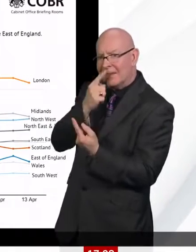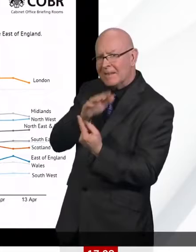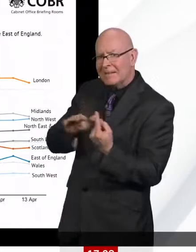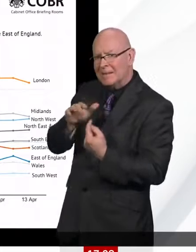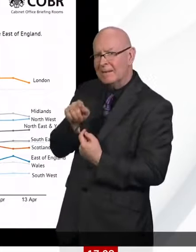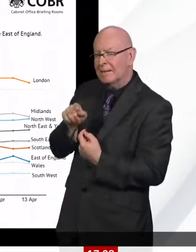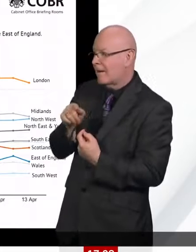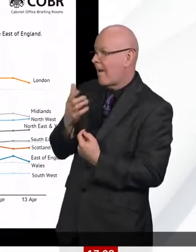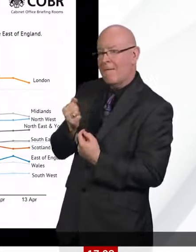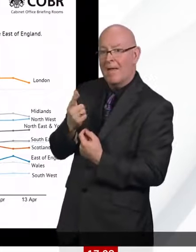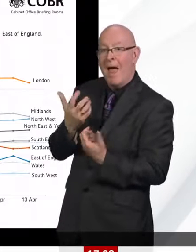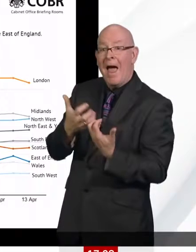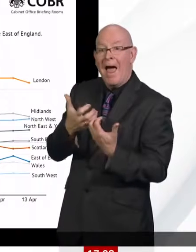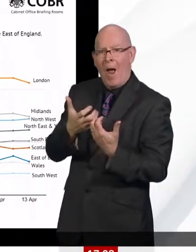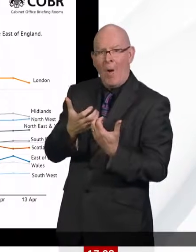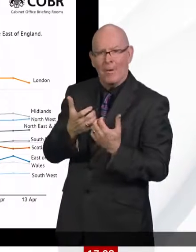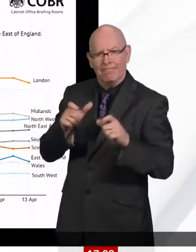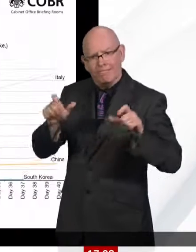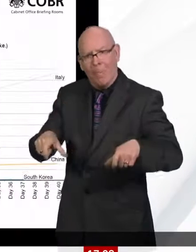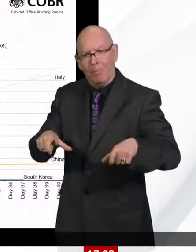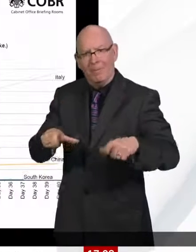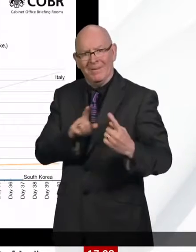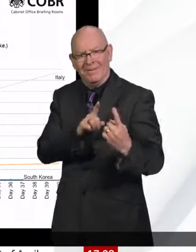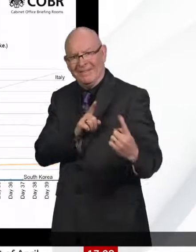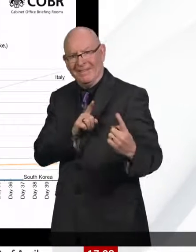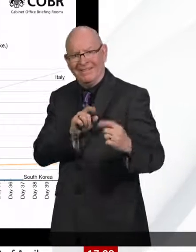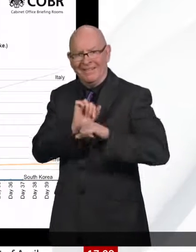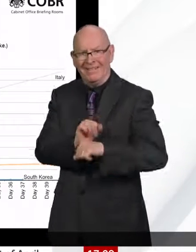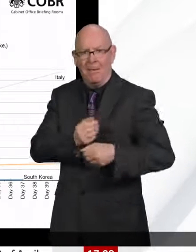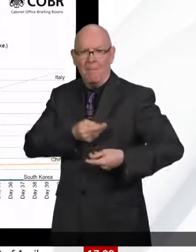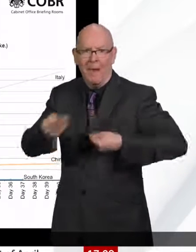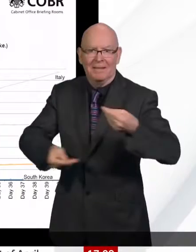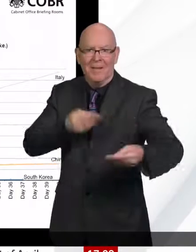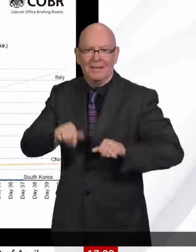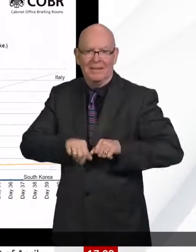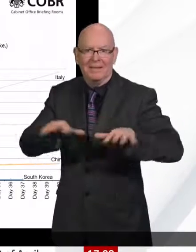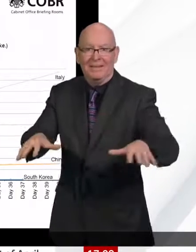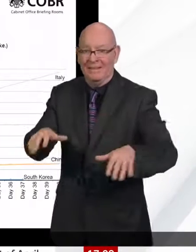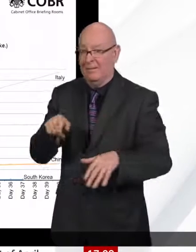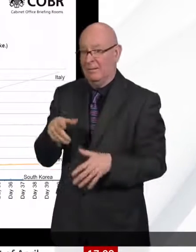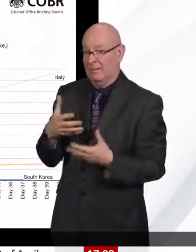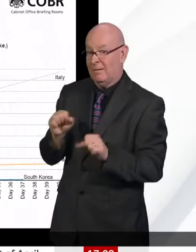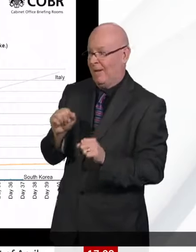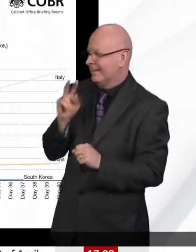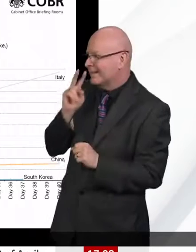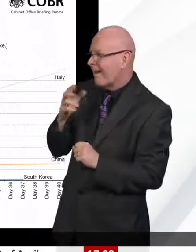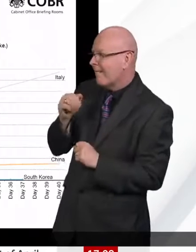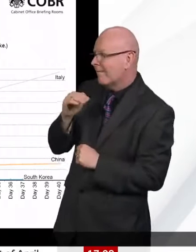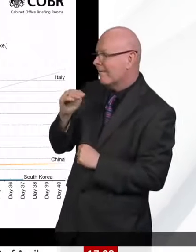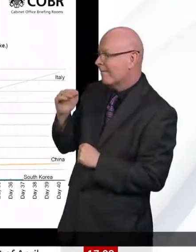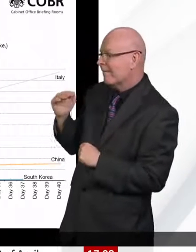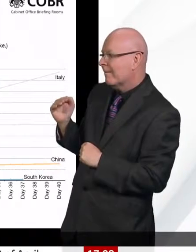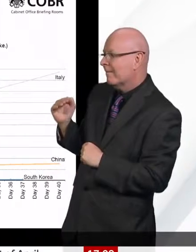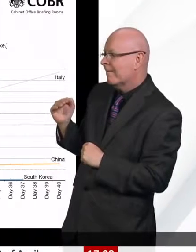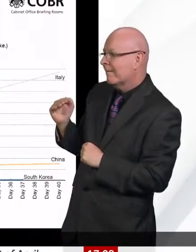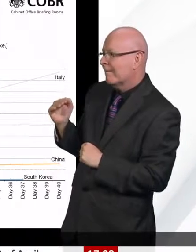admissions. And then on the next slide, you will see the number of deaths in the UK.